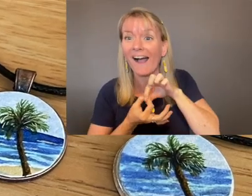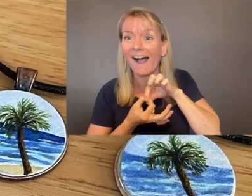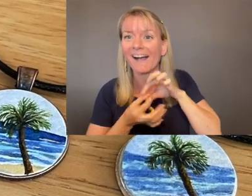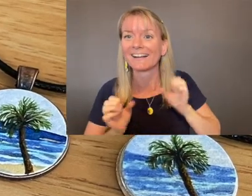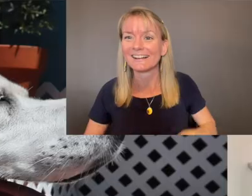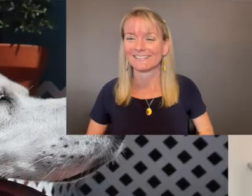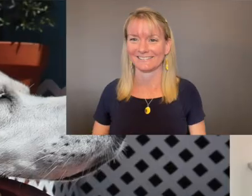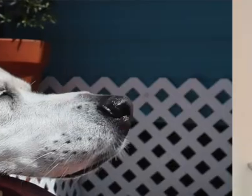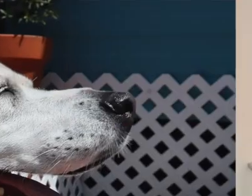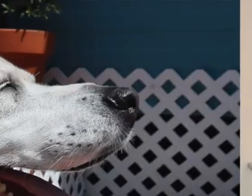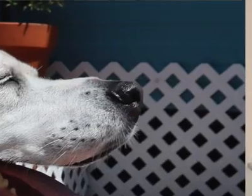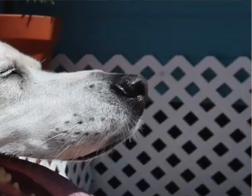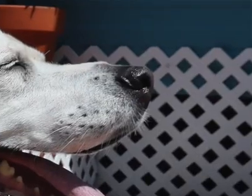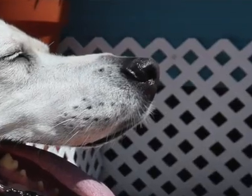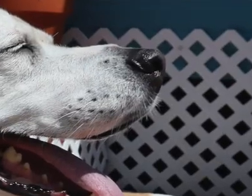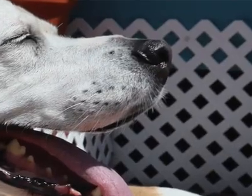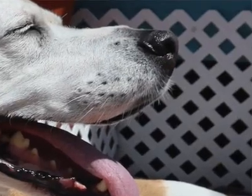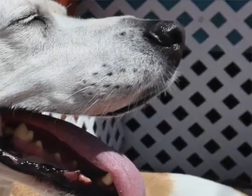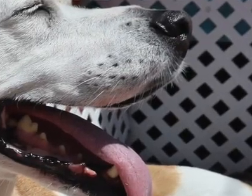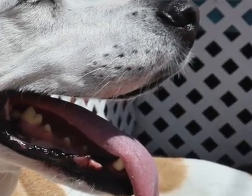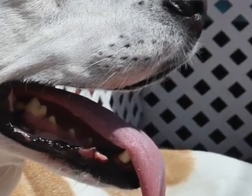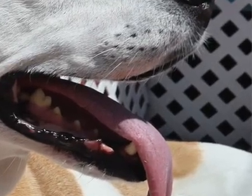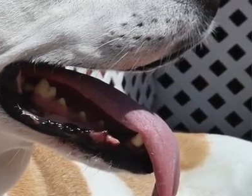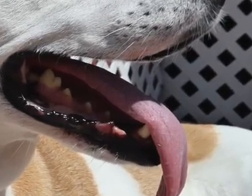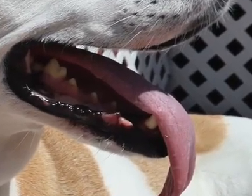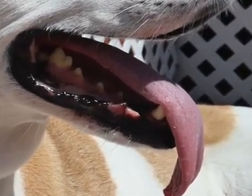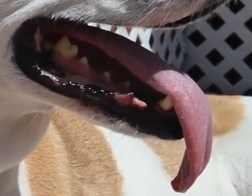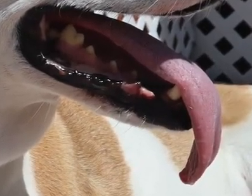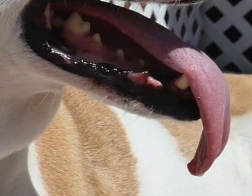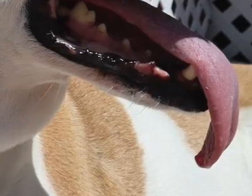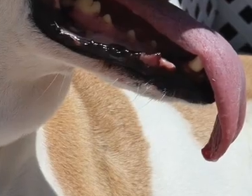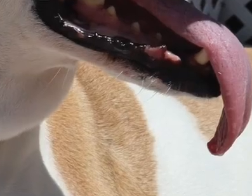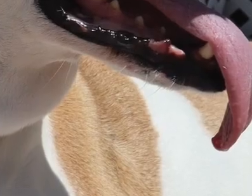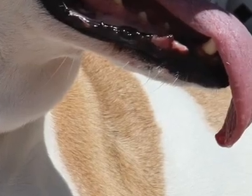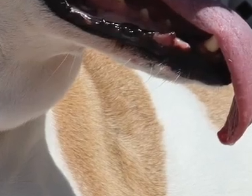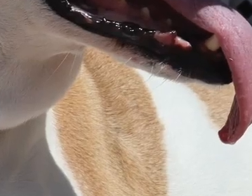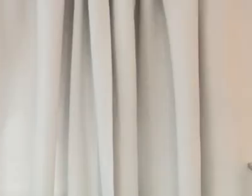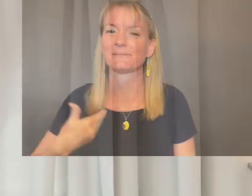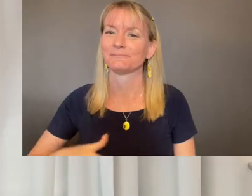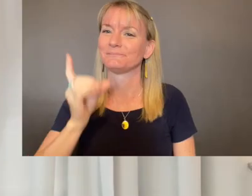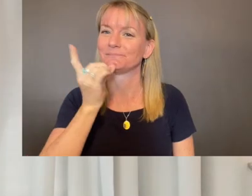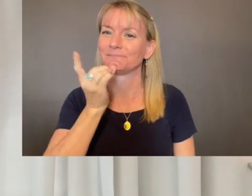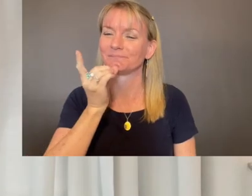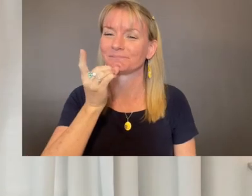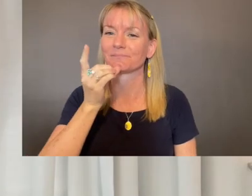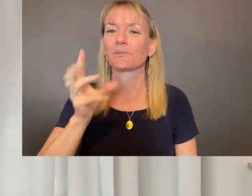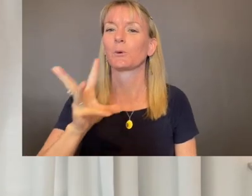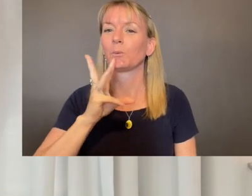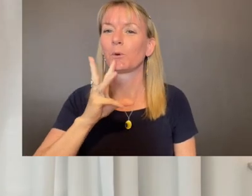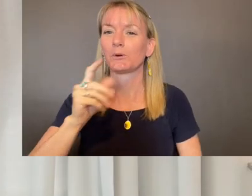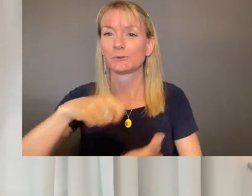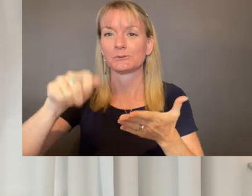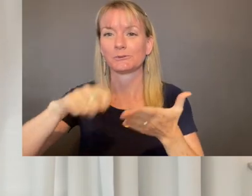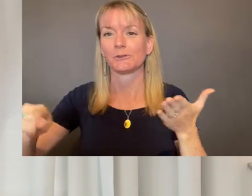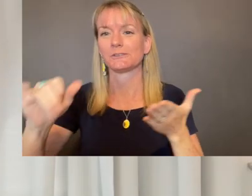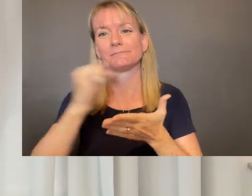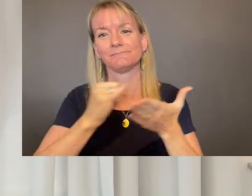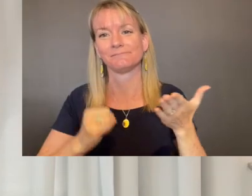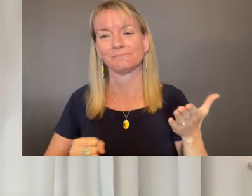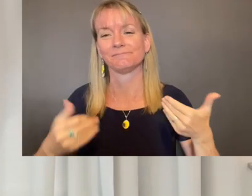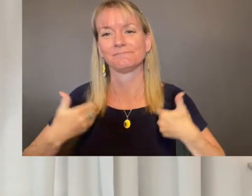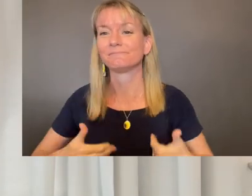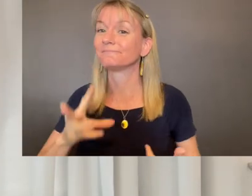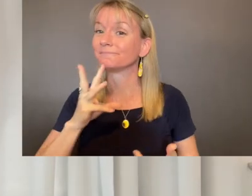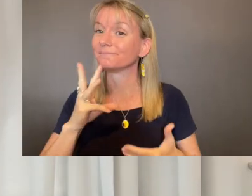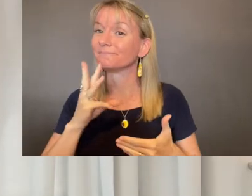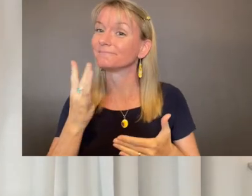Your dog can wear them and so much more. I'm Debra Diaz with Water Strokes Art.